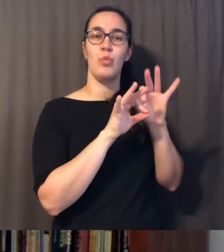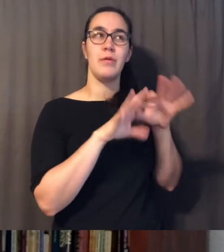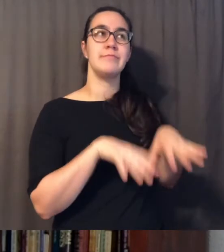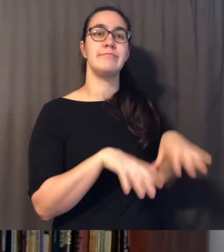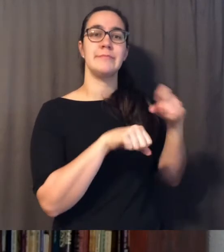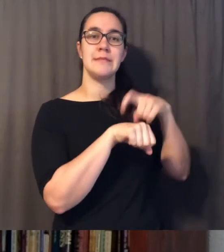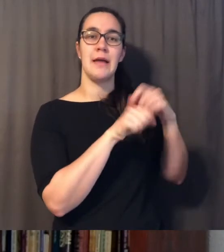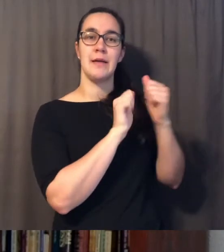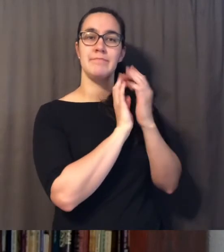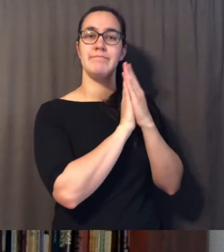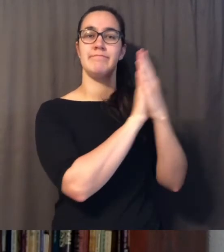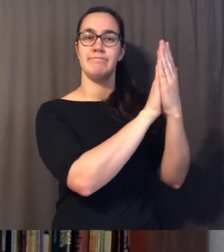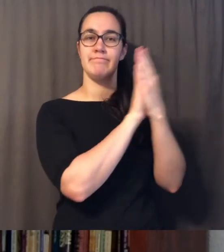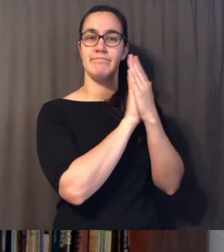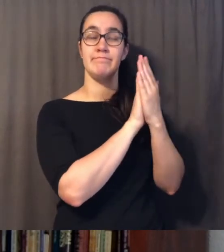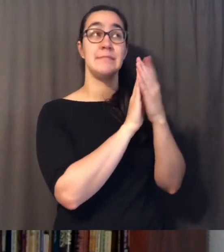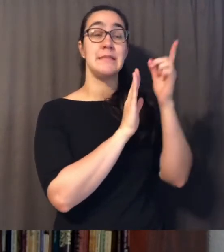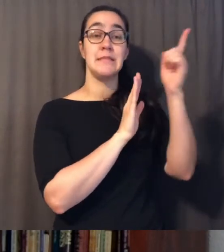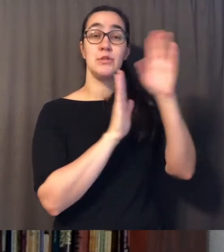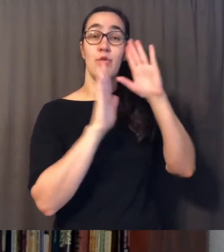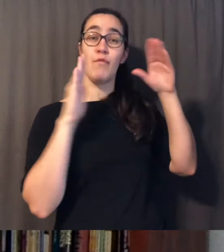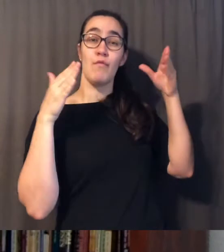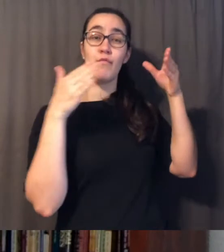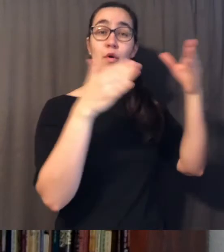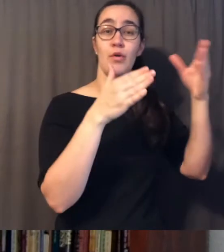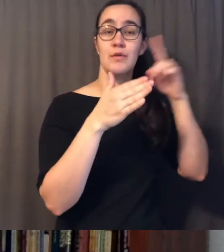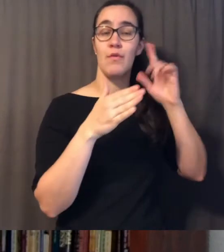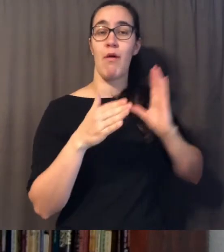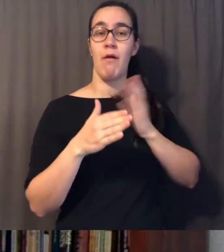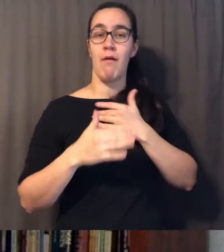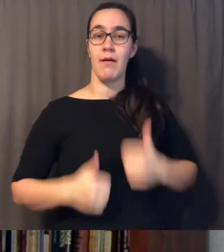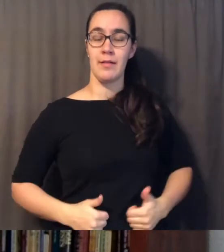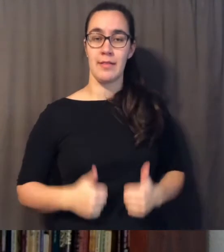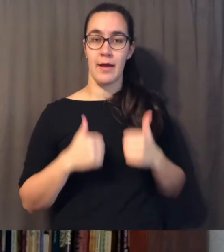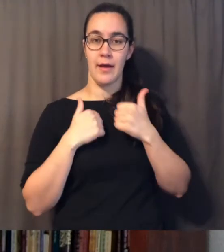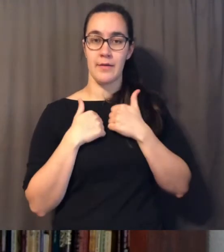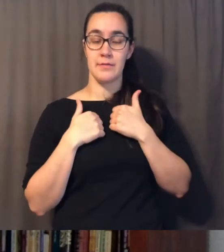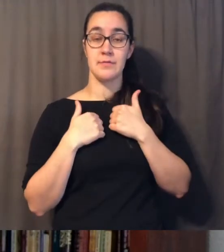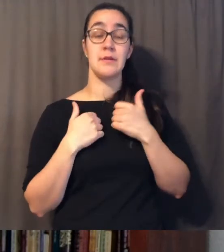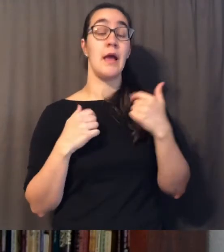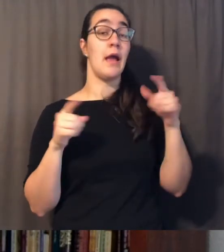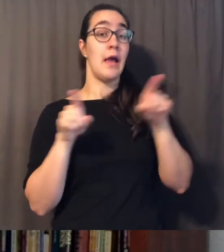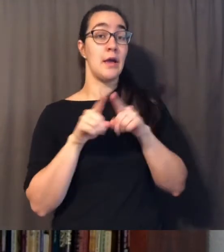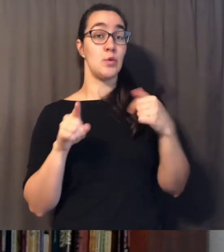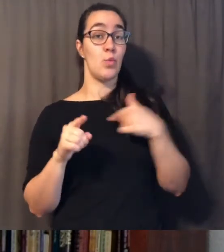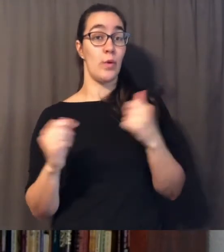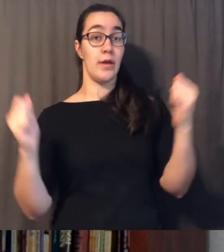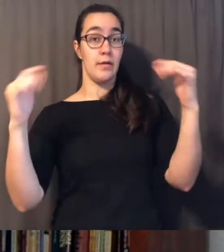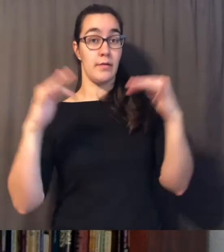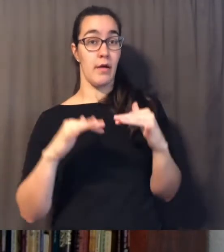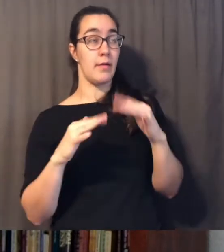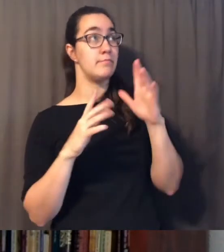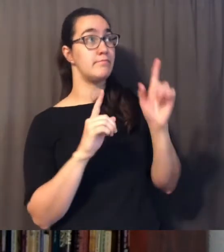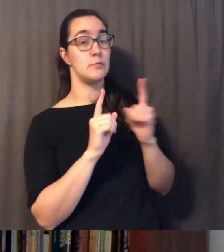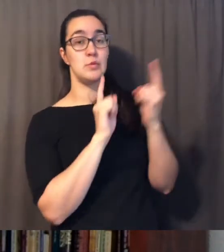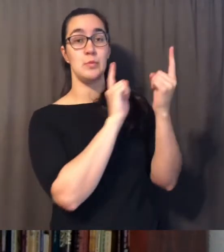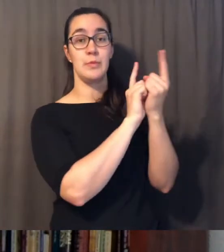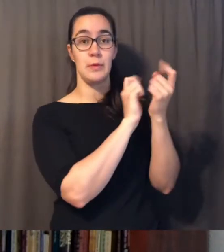he is the focus for our lives as we come to meet with him as he waits for us